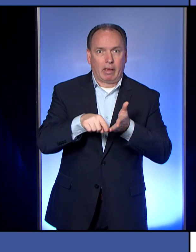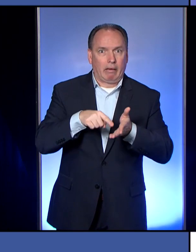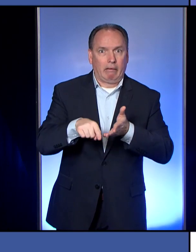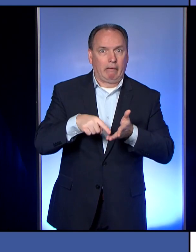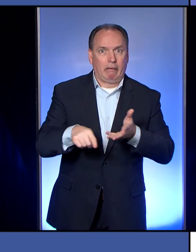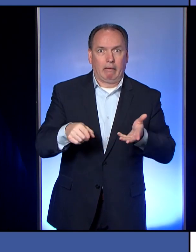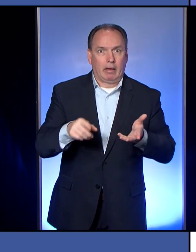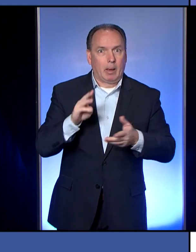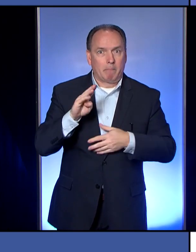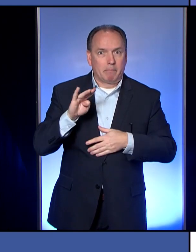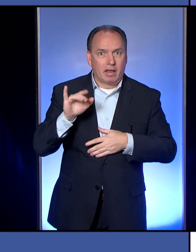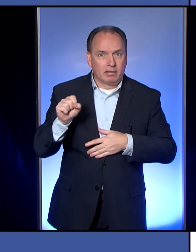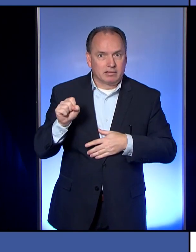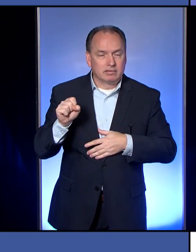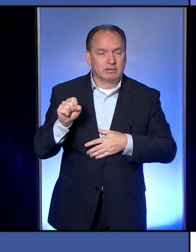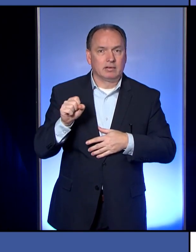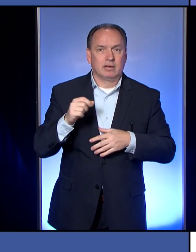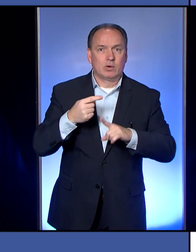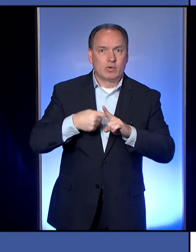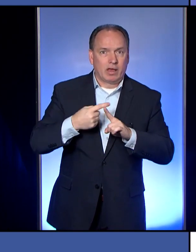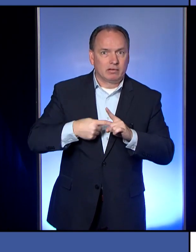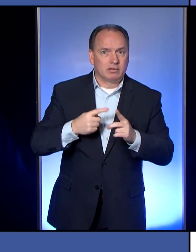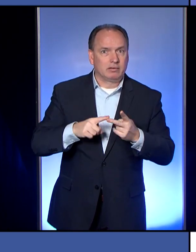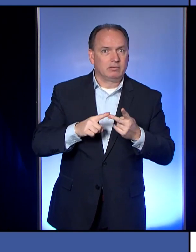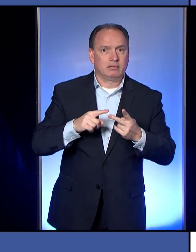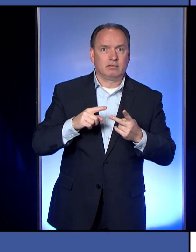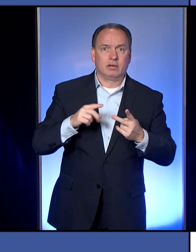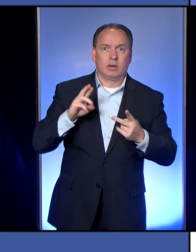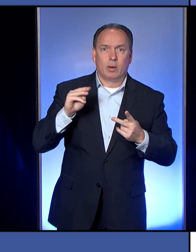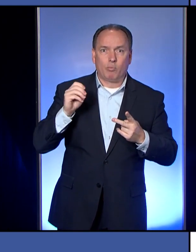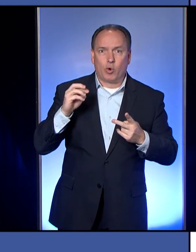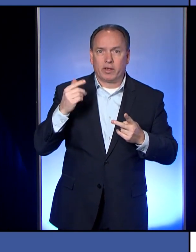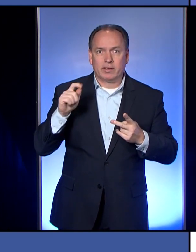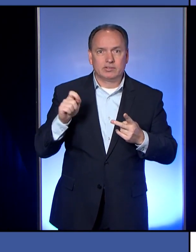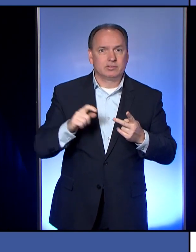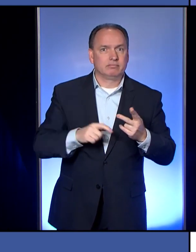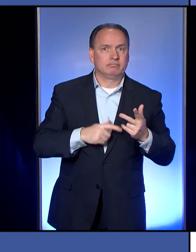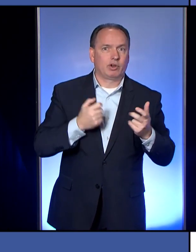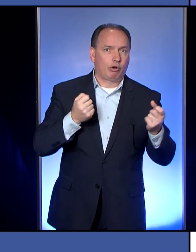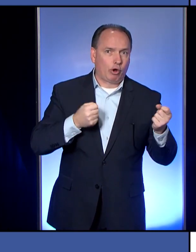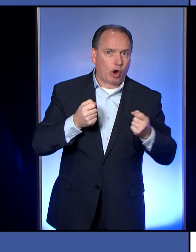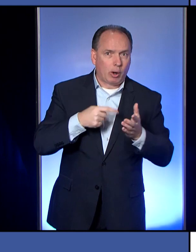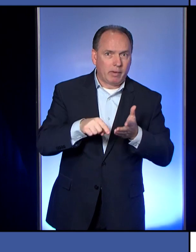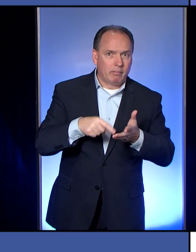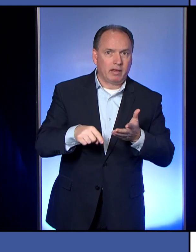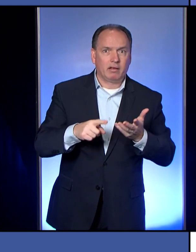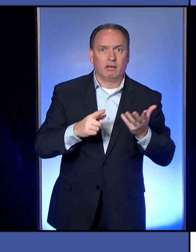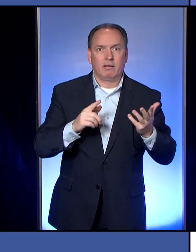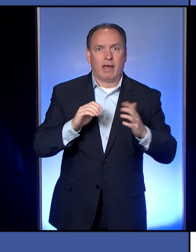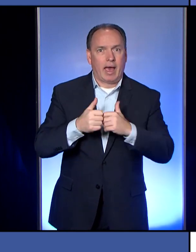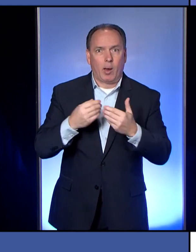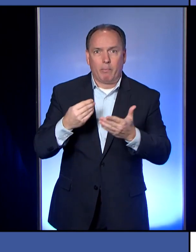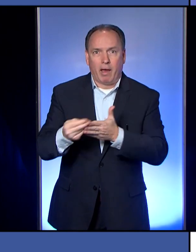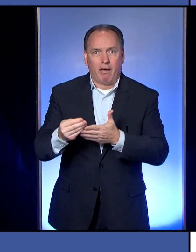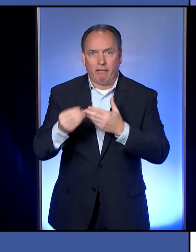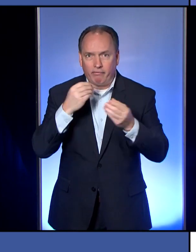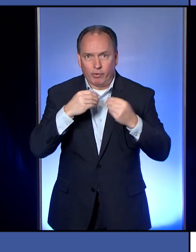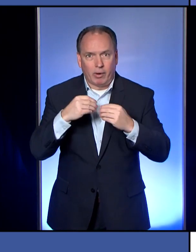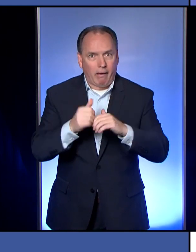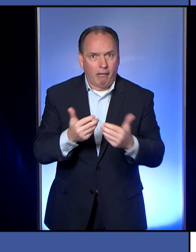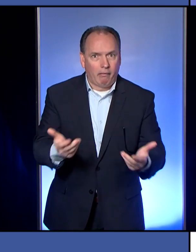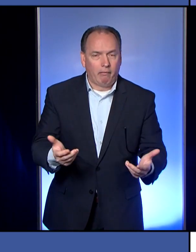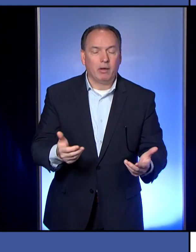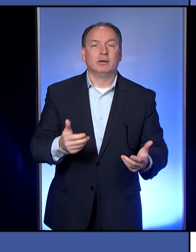bills. They won't be able to pay their rent or their mortgage, their car payment. They won't even be able to go out and buy groceries. And